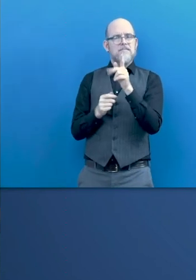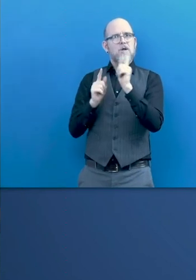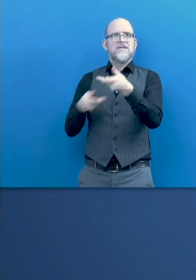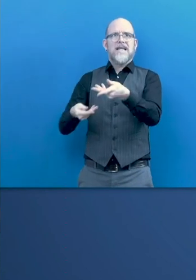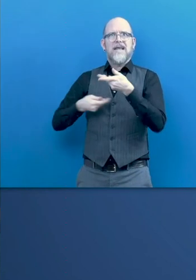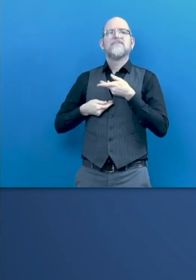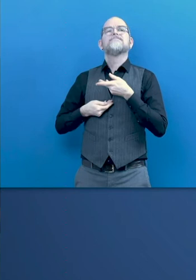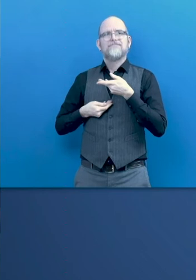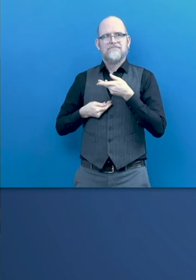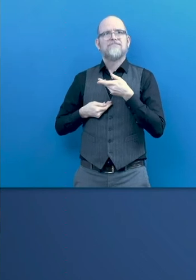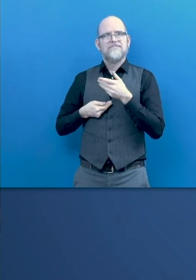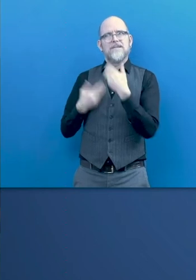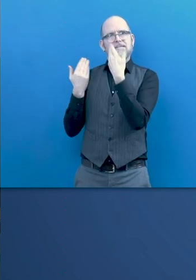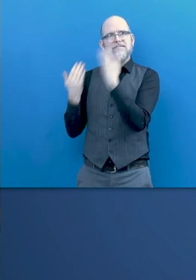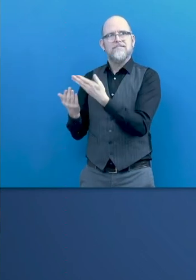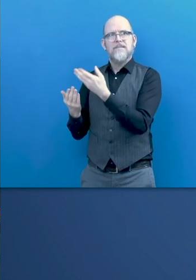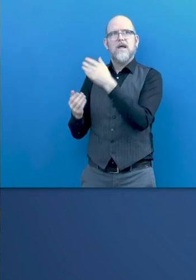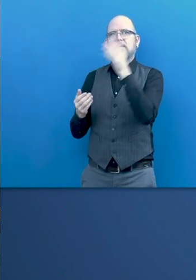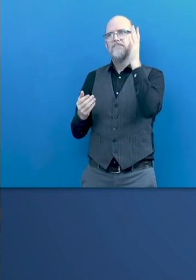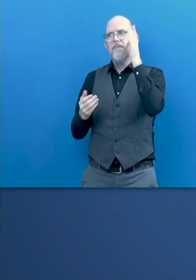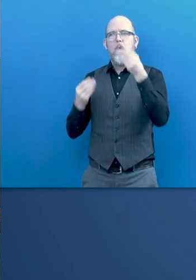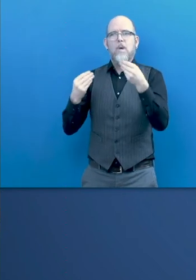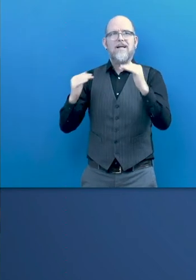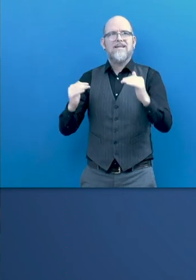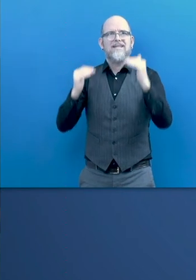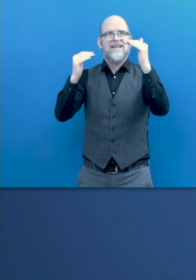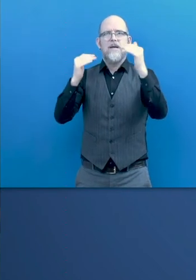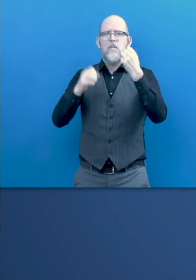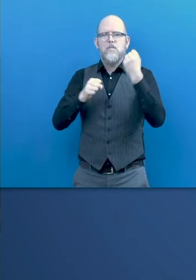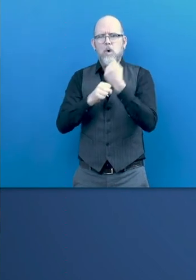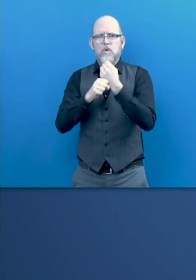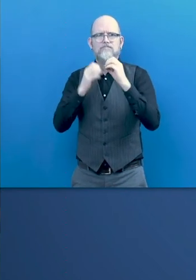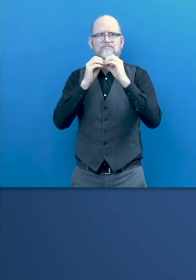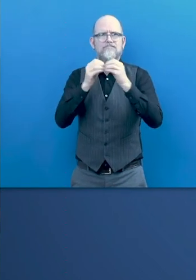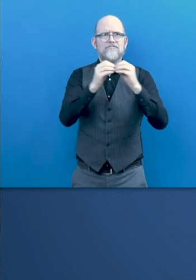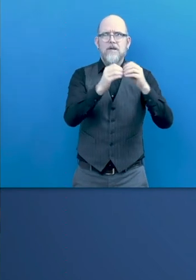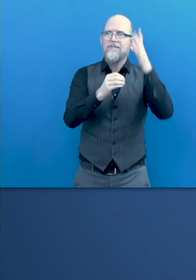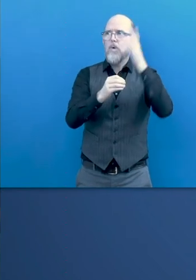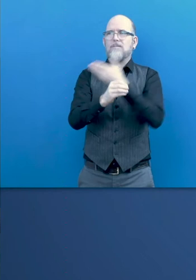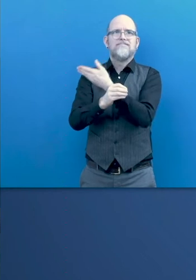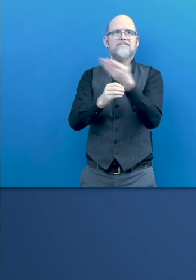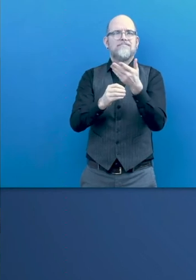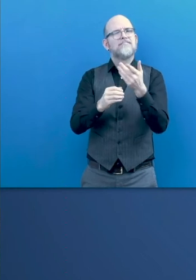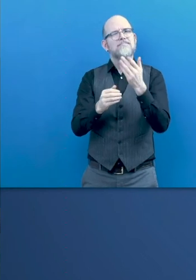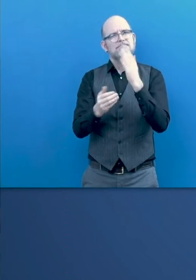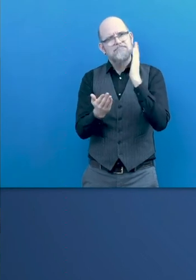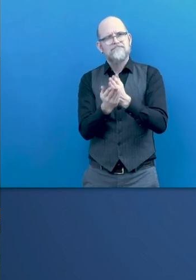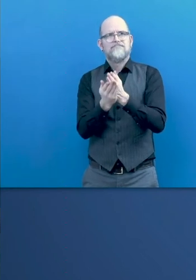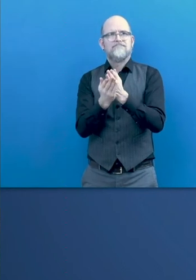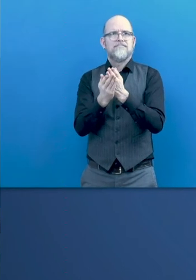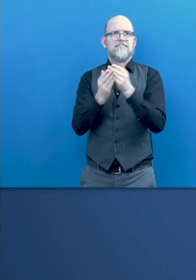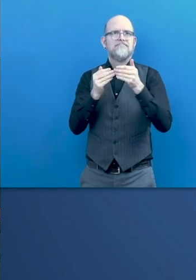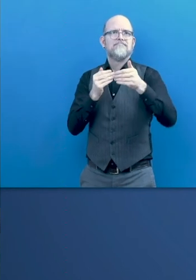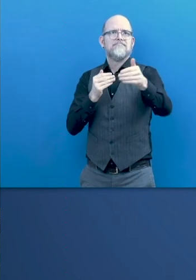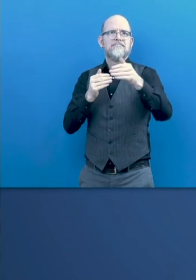and quality excellence. And that they reach and can be used by the greatest number